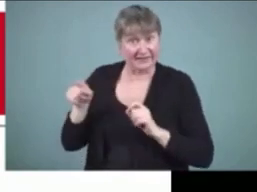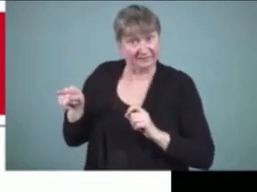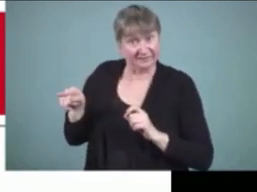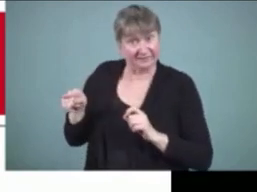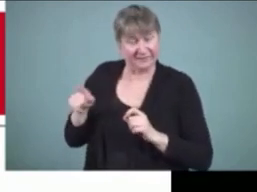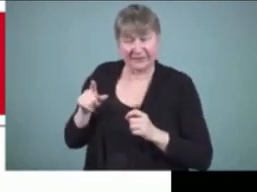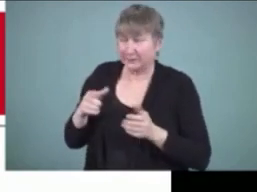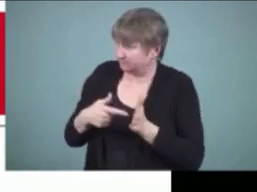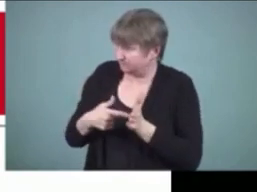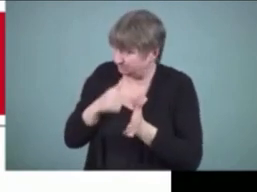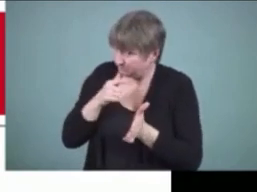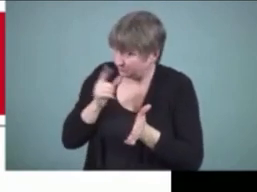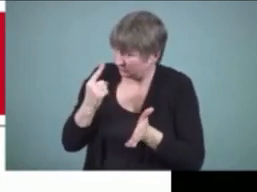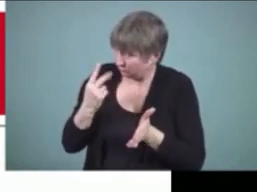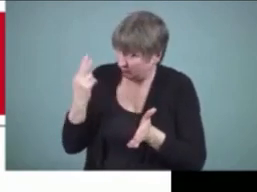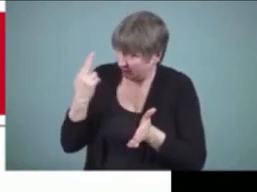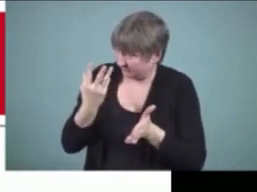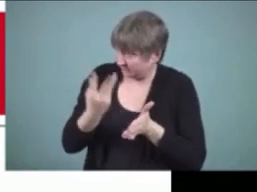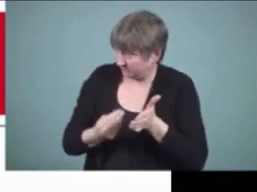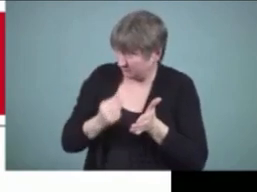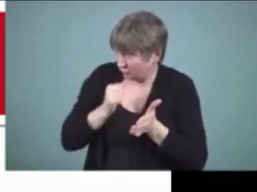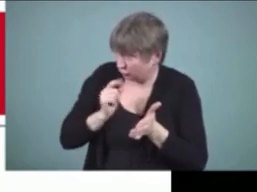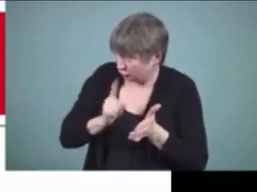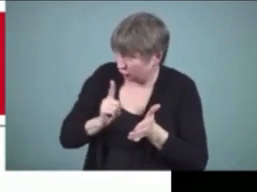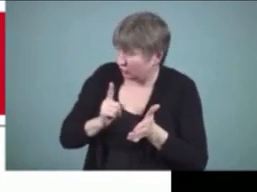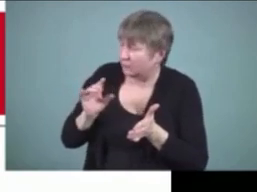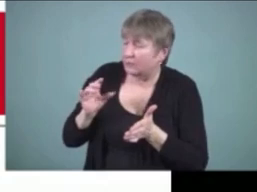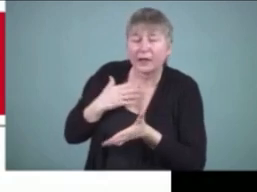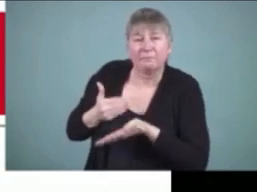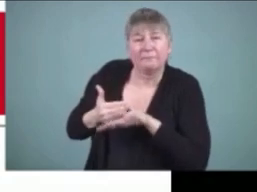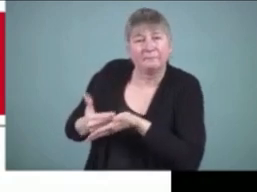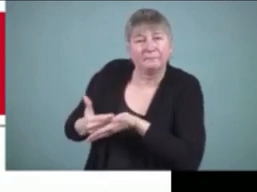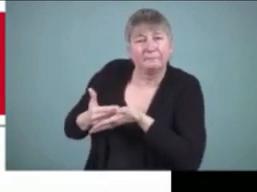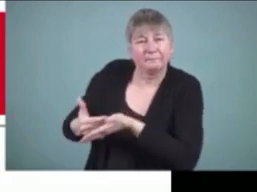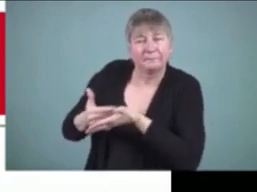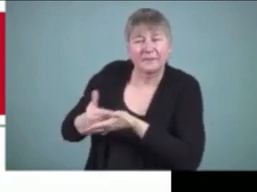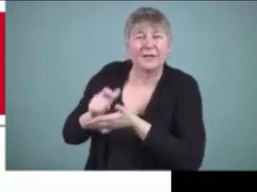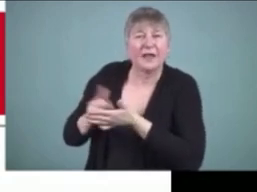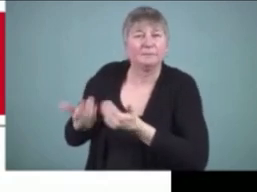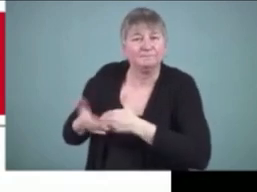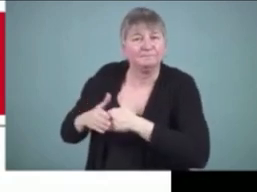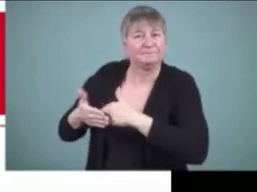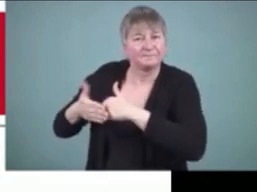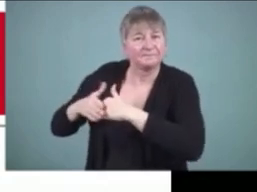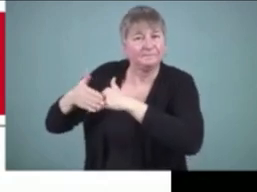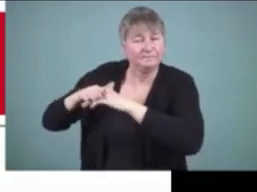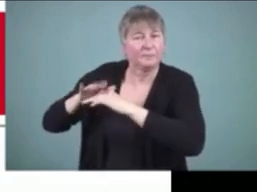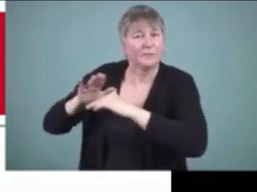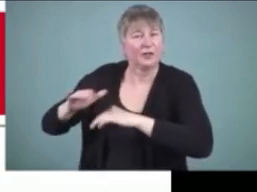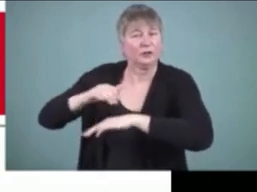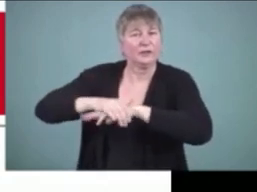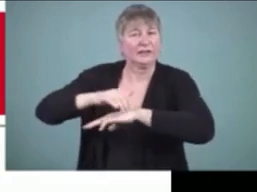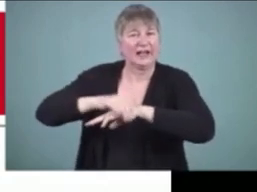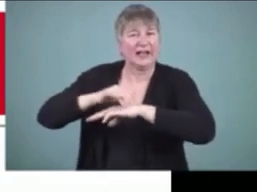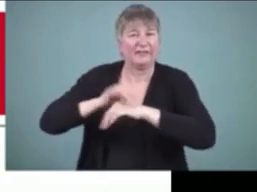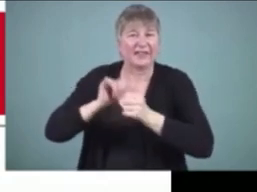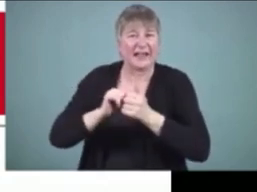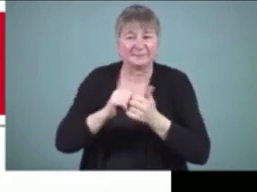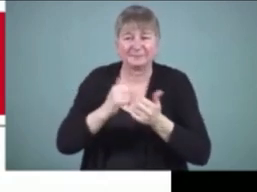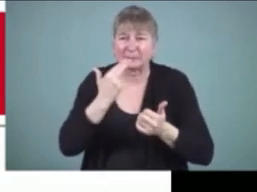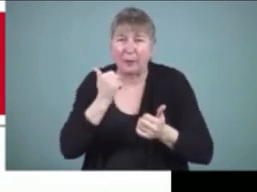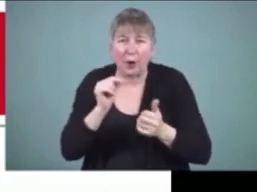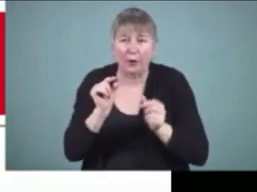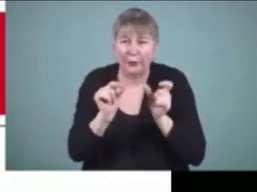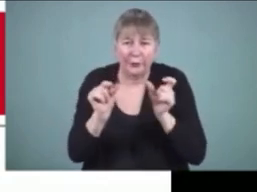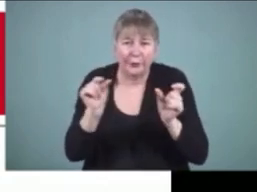it and that's how we we managed we started to work on building up the english and an awareness of those little bits of